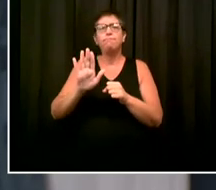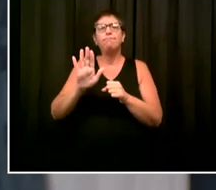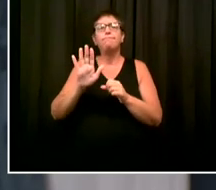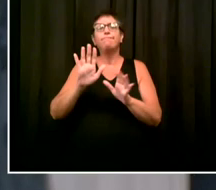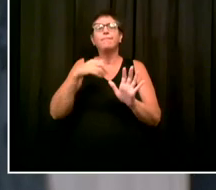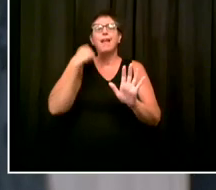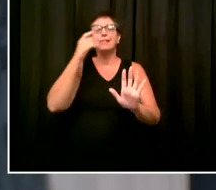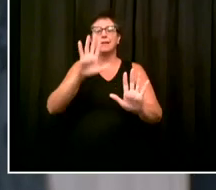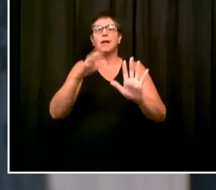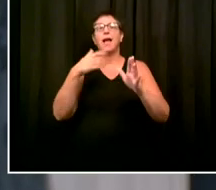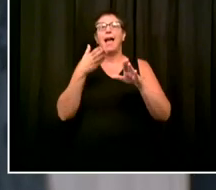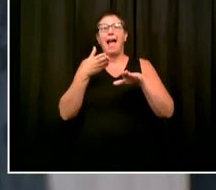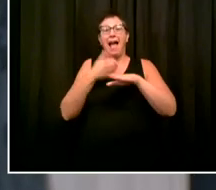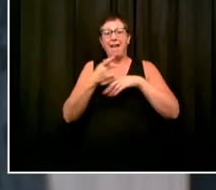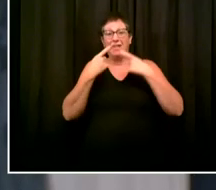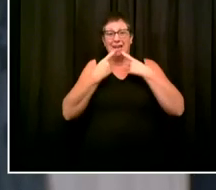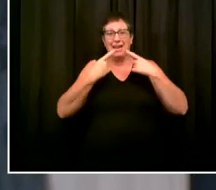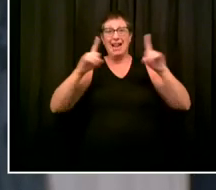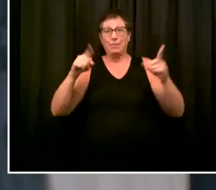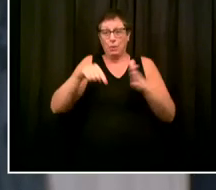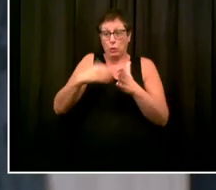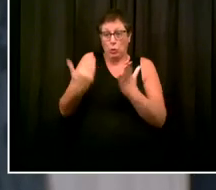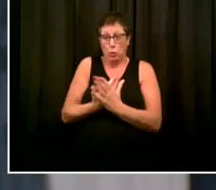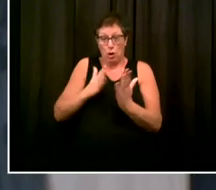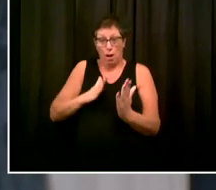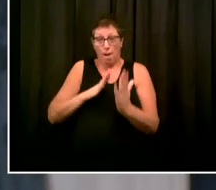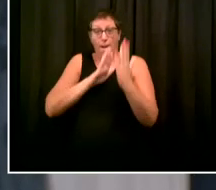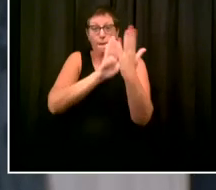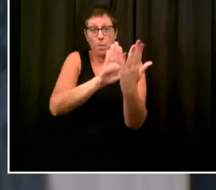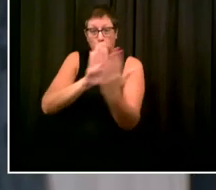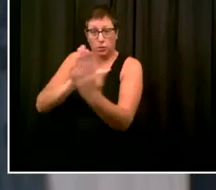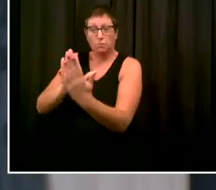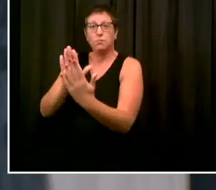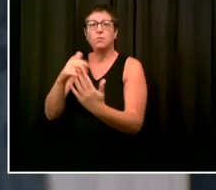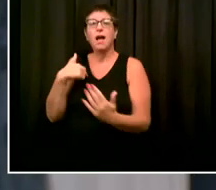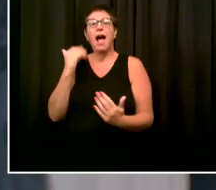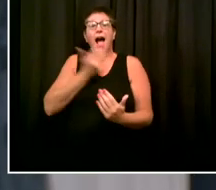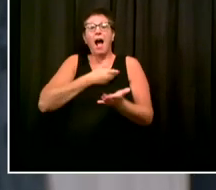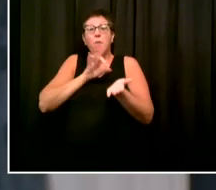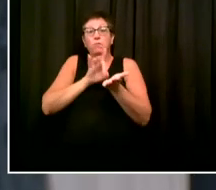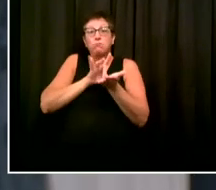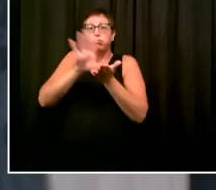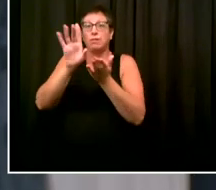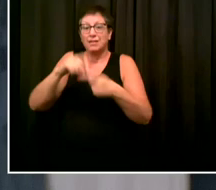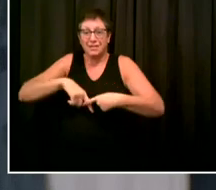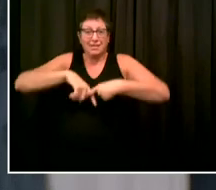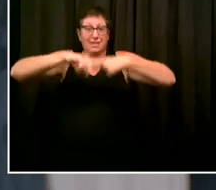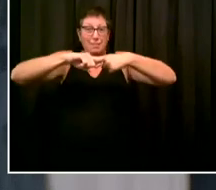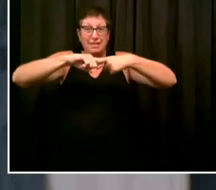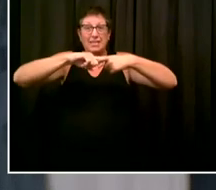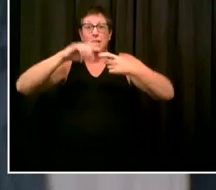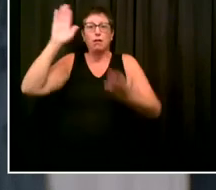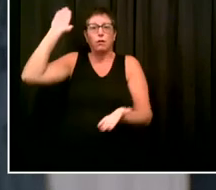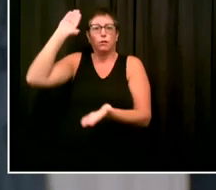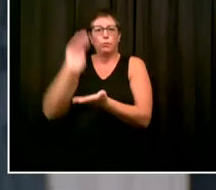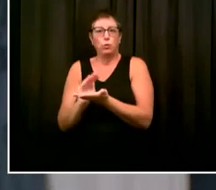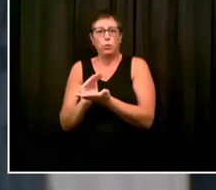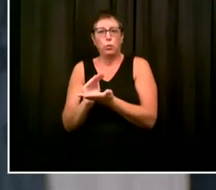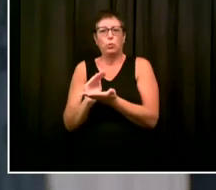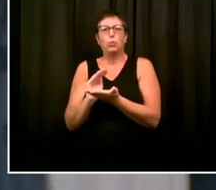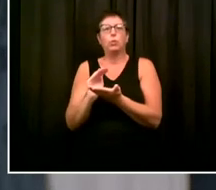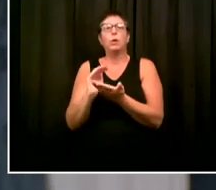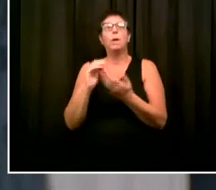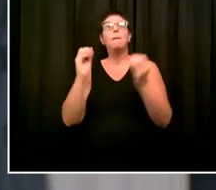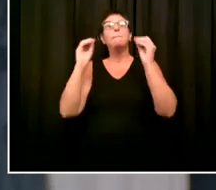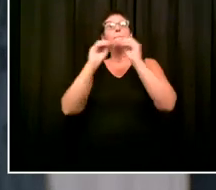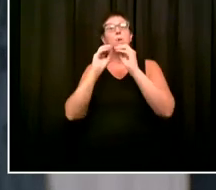increases in attendance. We were seeing many more children that were taking advantage of social-emotional